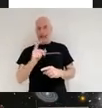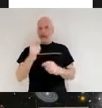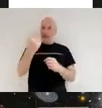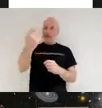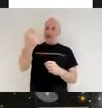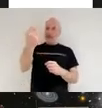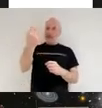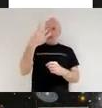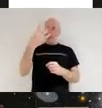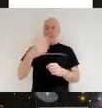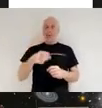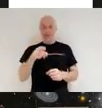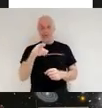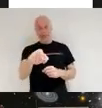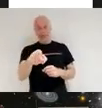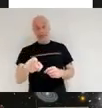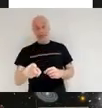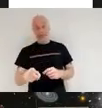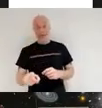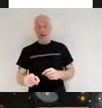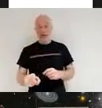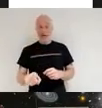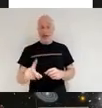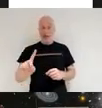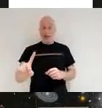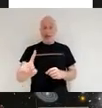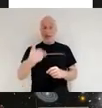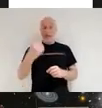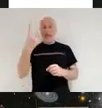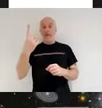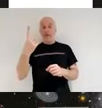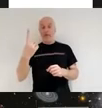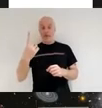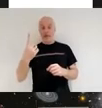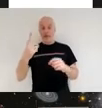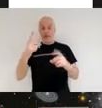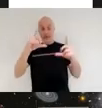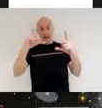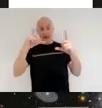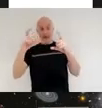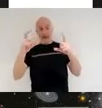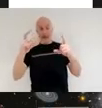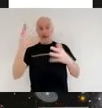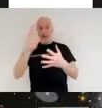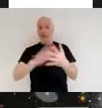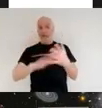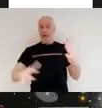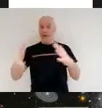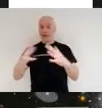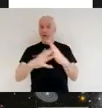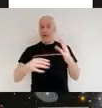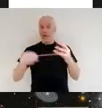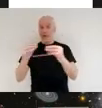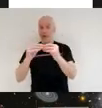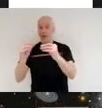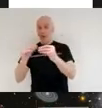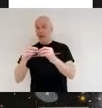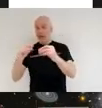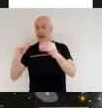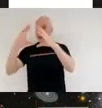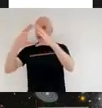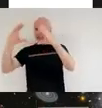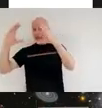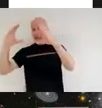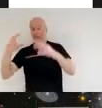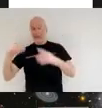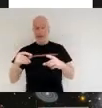image that was sent back from the web telescope now a the images we get from web are never